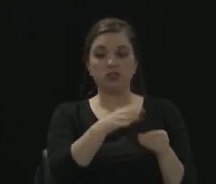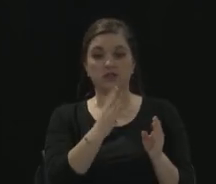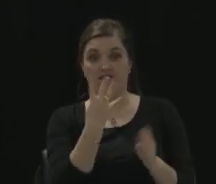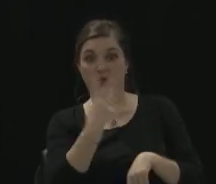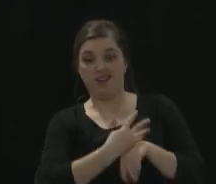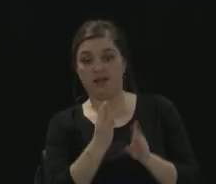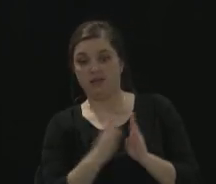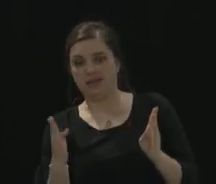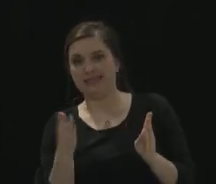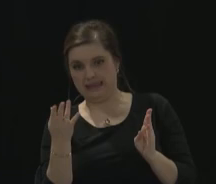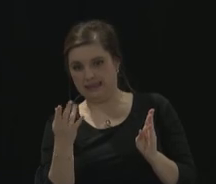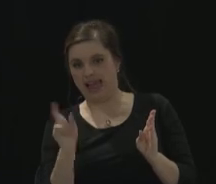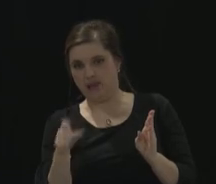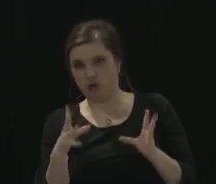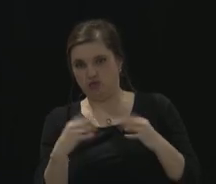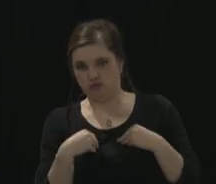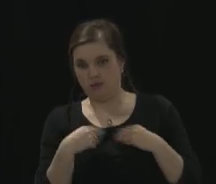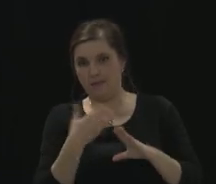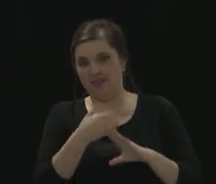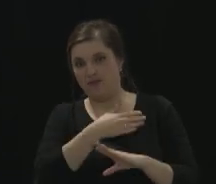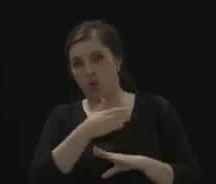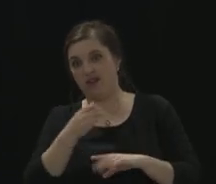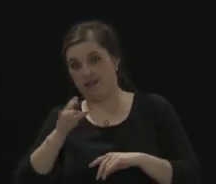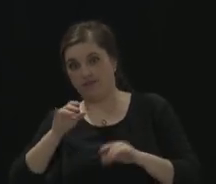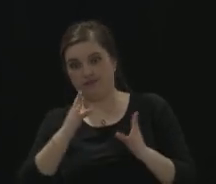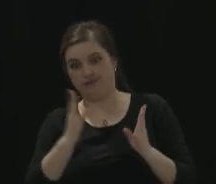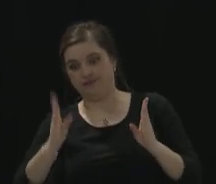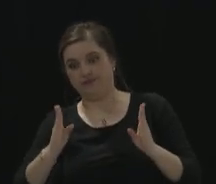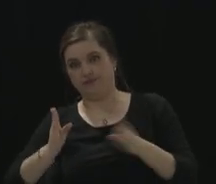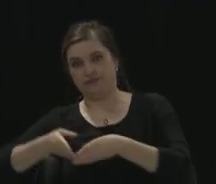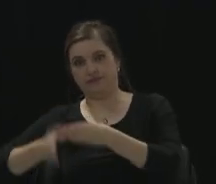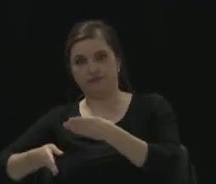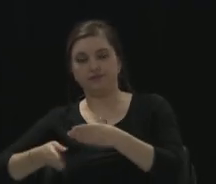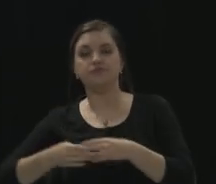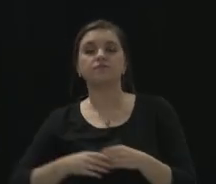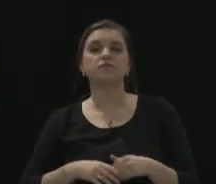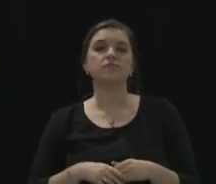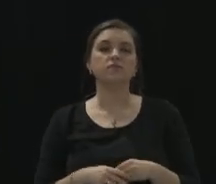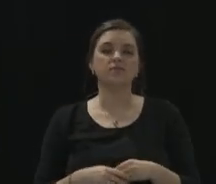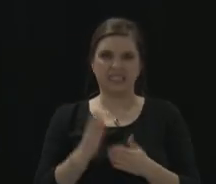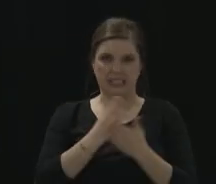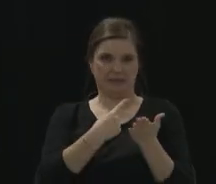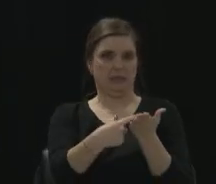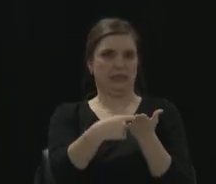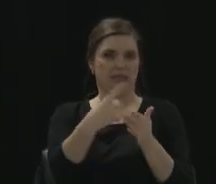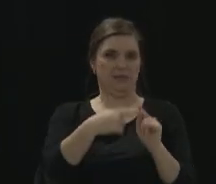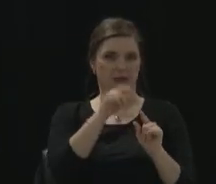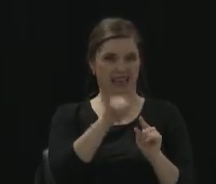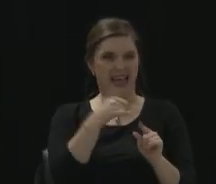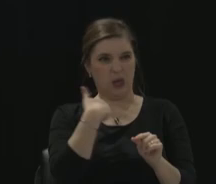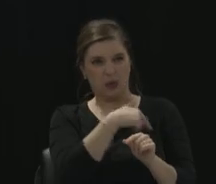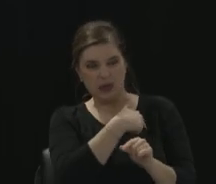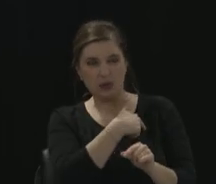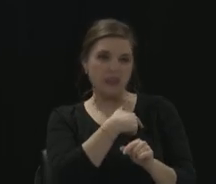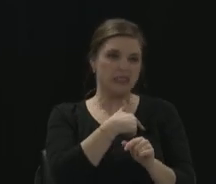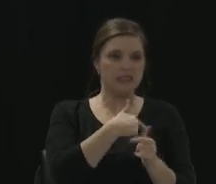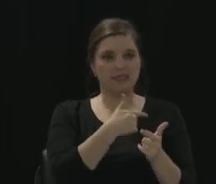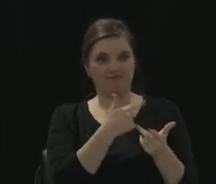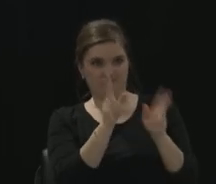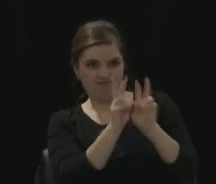went into that simply because we wanted to make sure we had the right timeframe. And as boards of elections, were counting